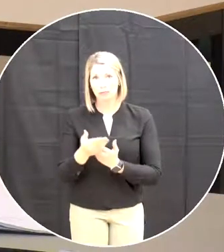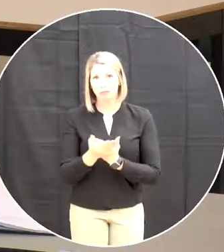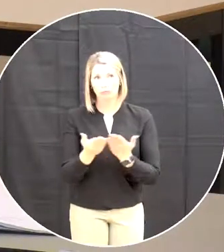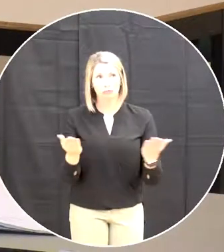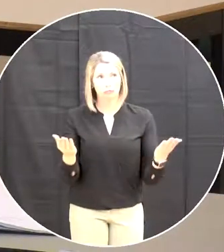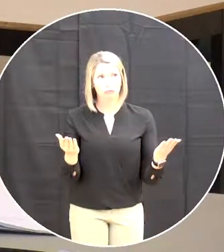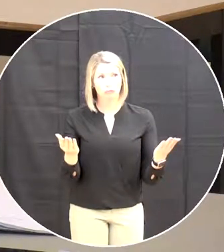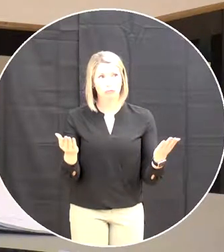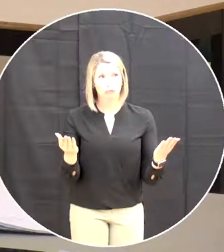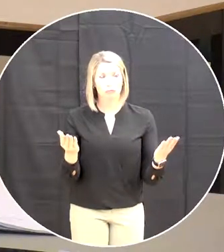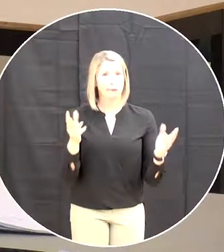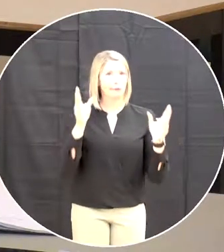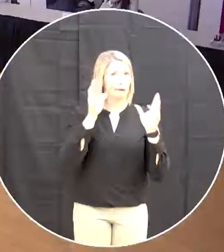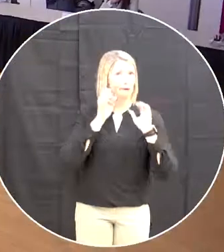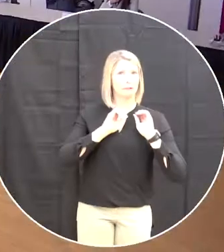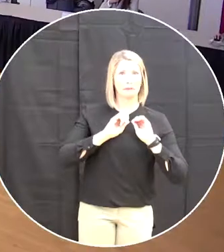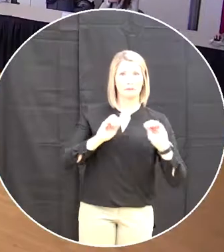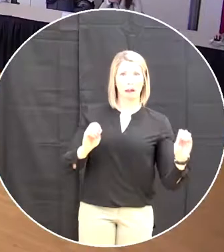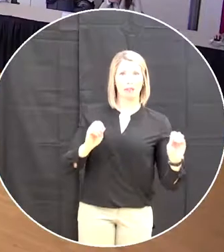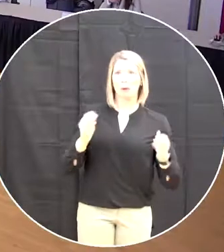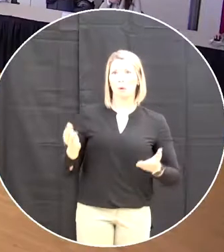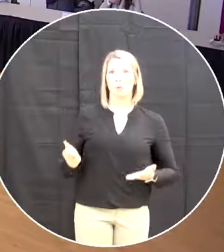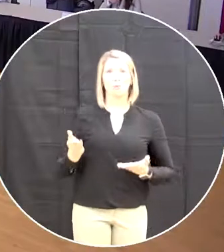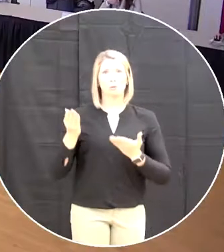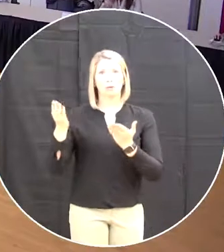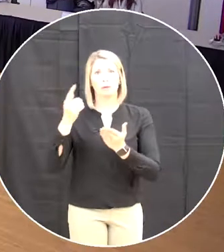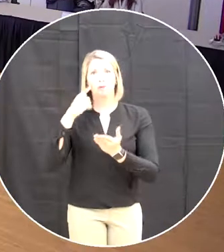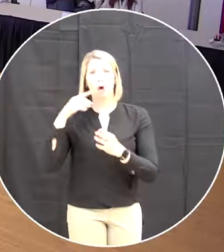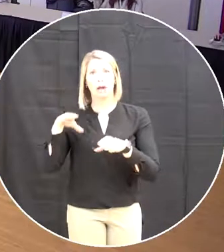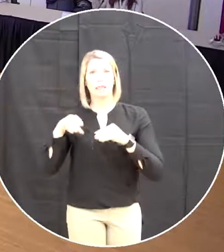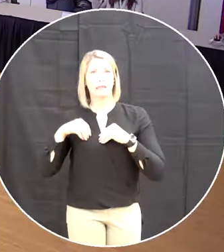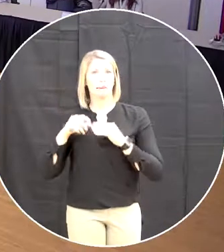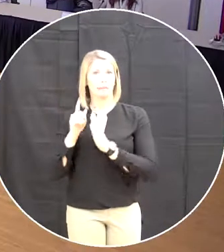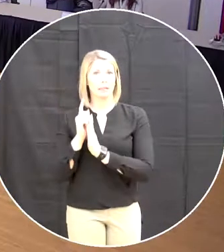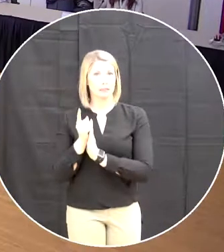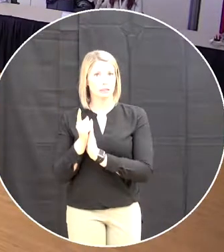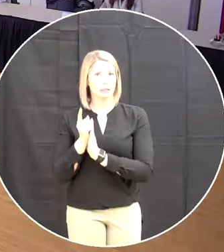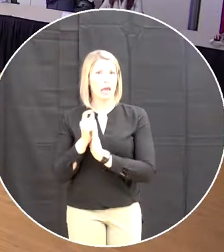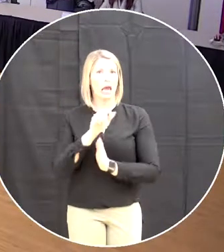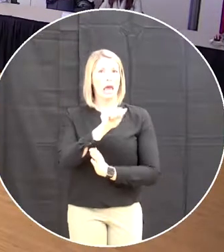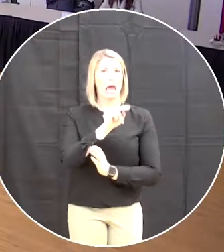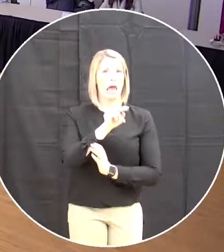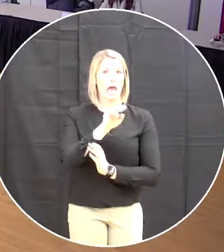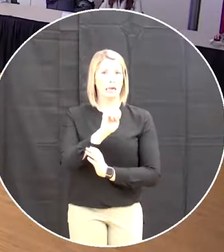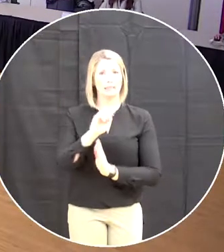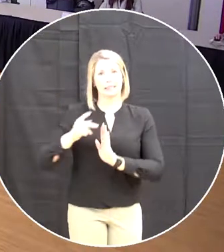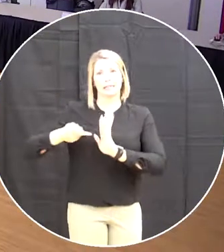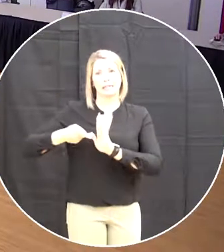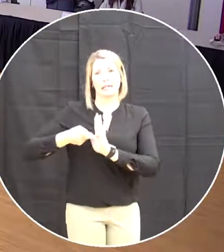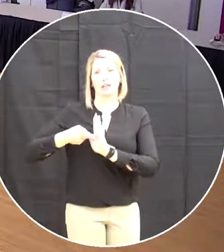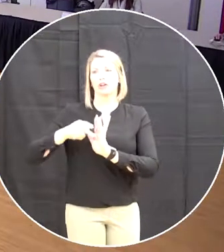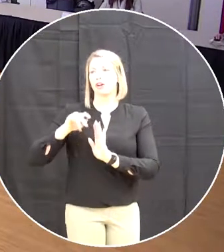second hearing none can I get a motion to accept the minutes as presented moved by Pam seconded by John George